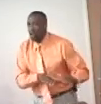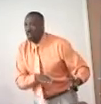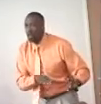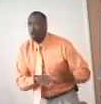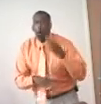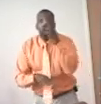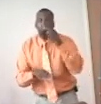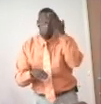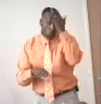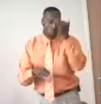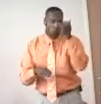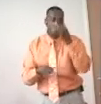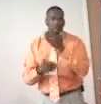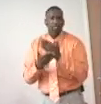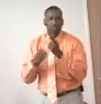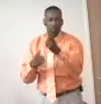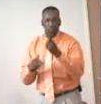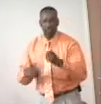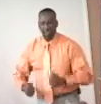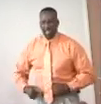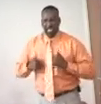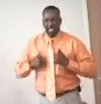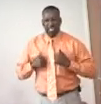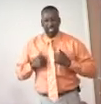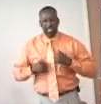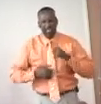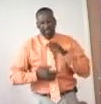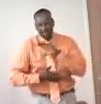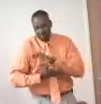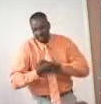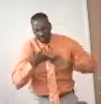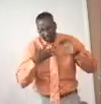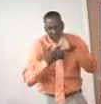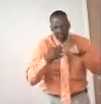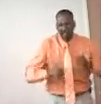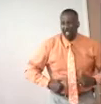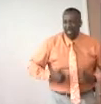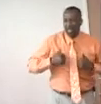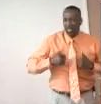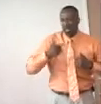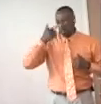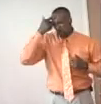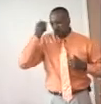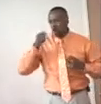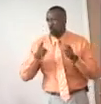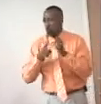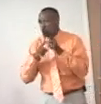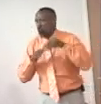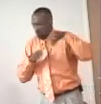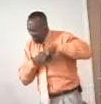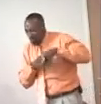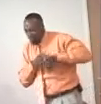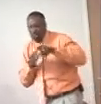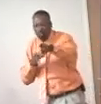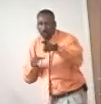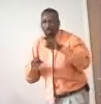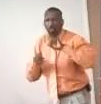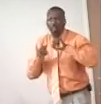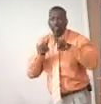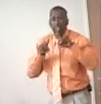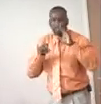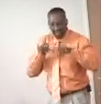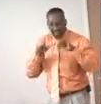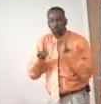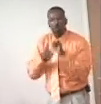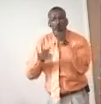And so the reason why some of you've been living a miserable life is because there's a word on the inside of the that